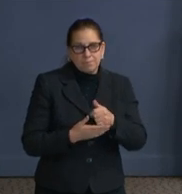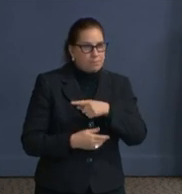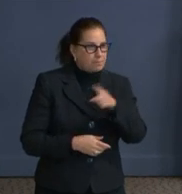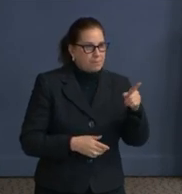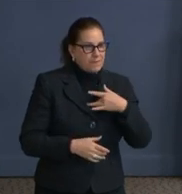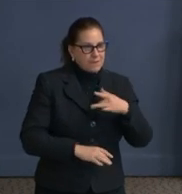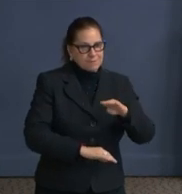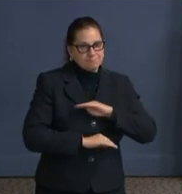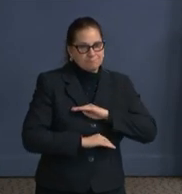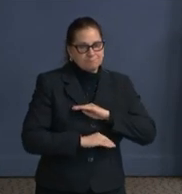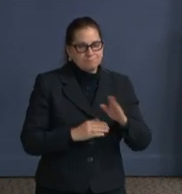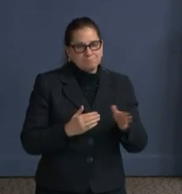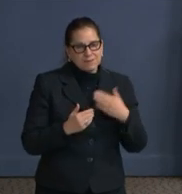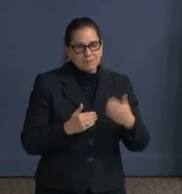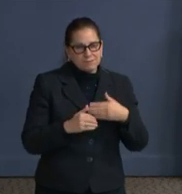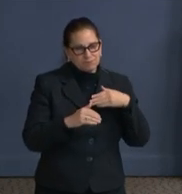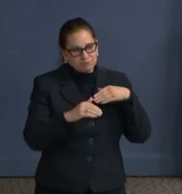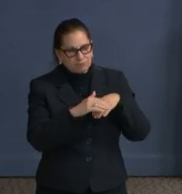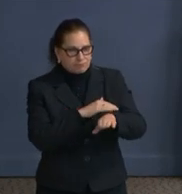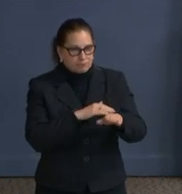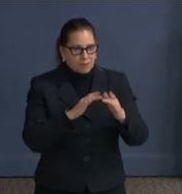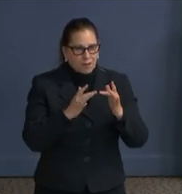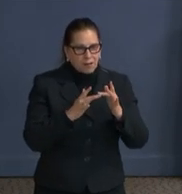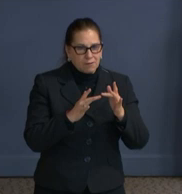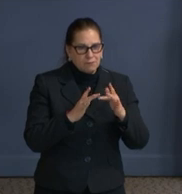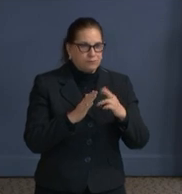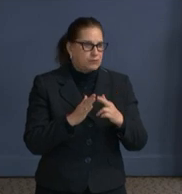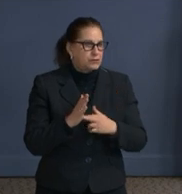have already realized those improvements.